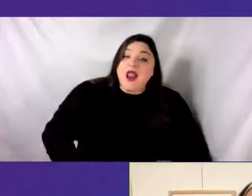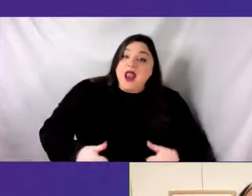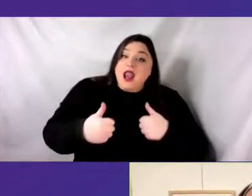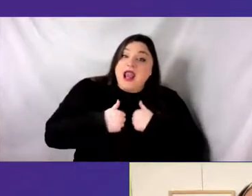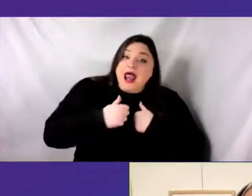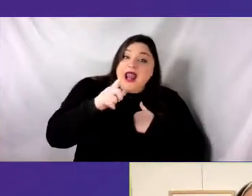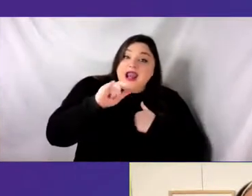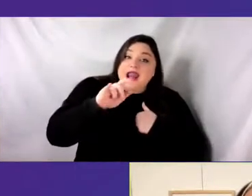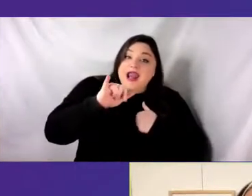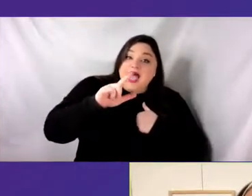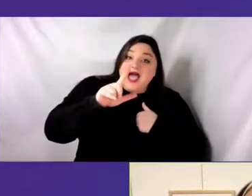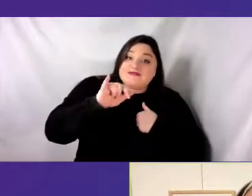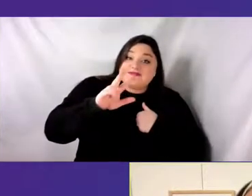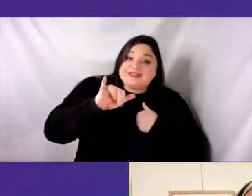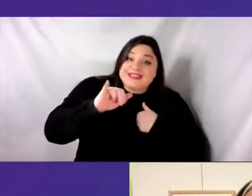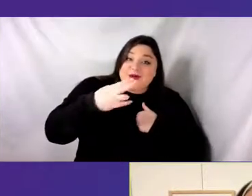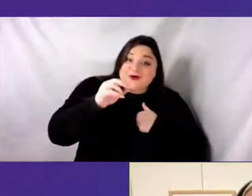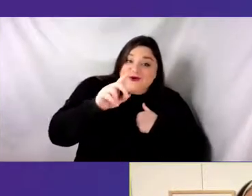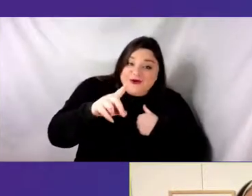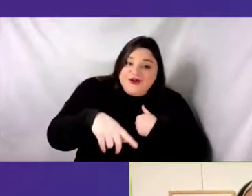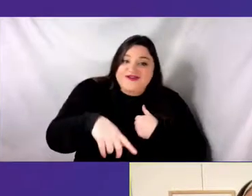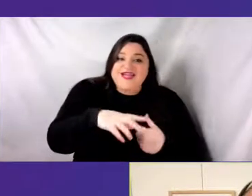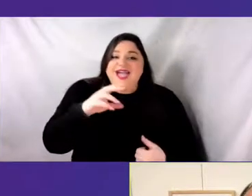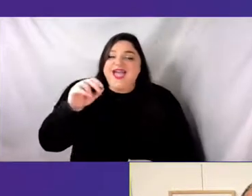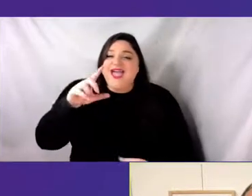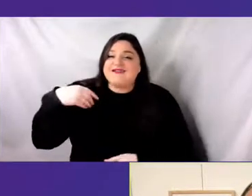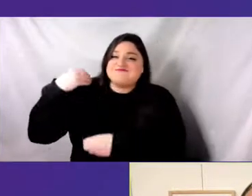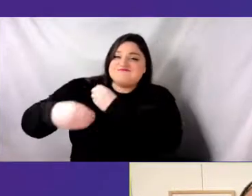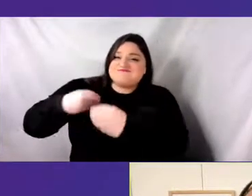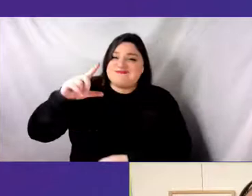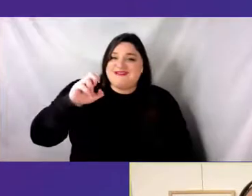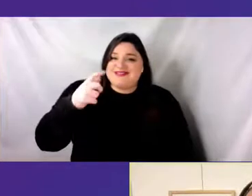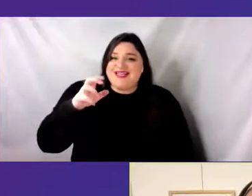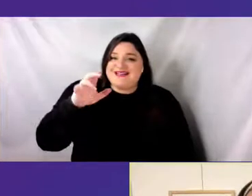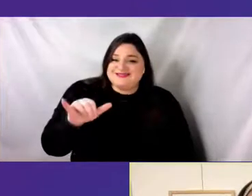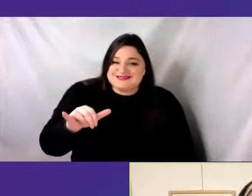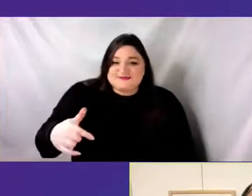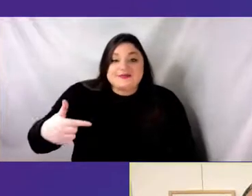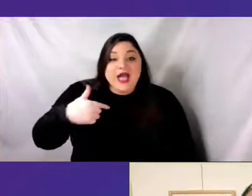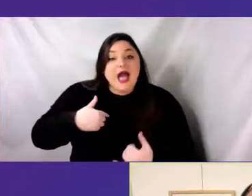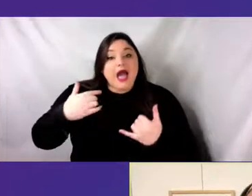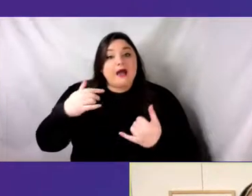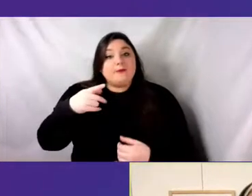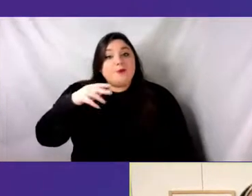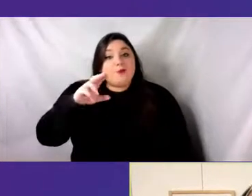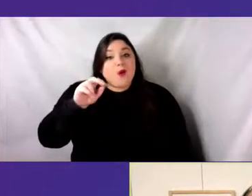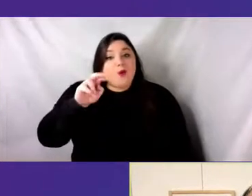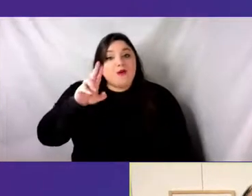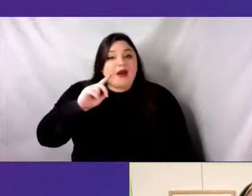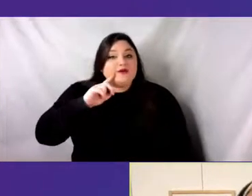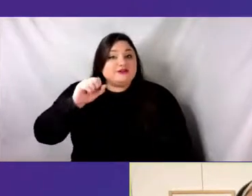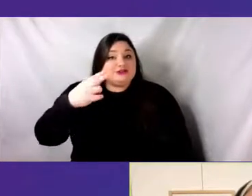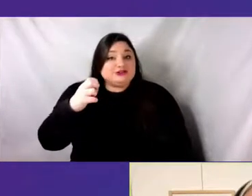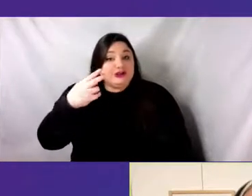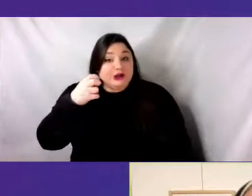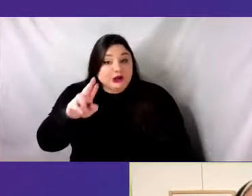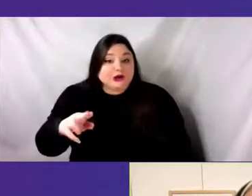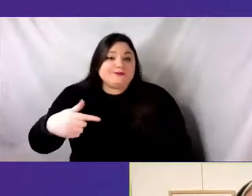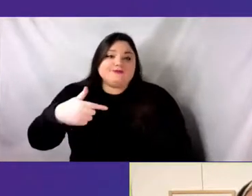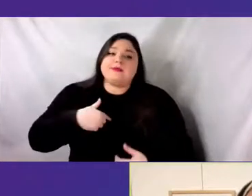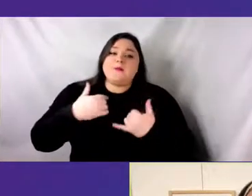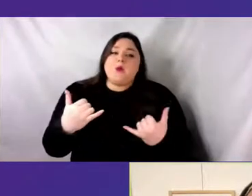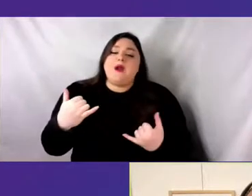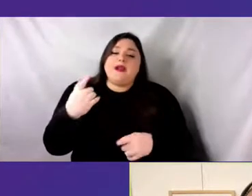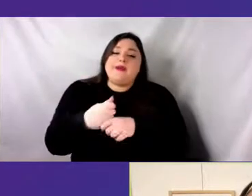her, and I'm calling in from the unseated territory of the Lenape or Delaware people, also known as New York City, where I've been a long time resident.